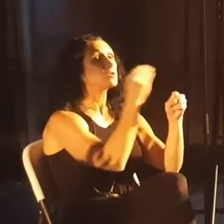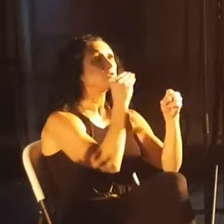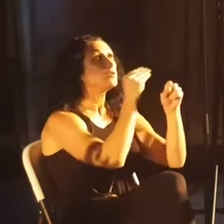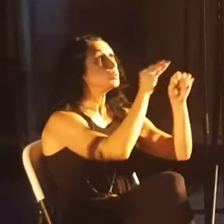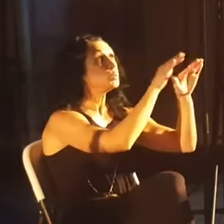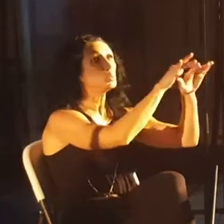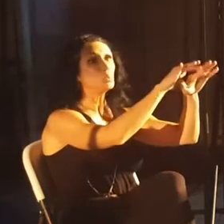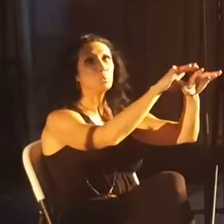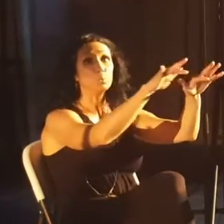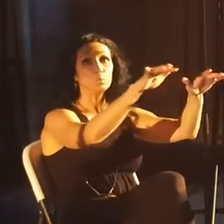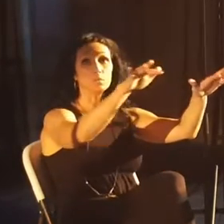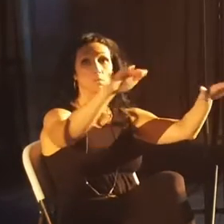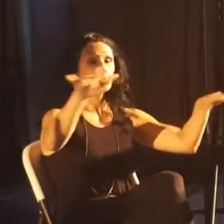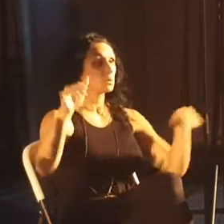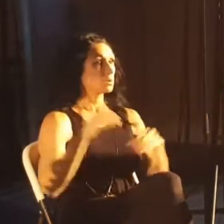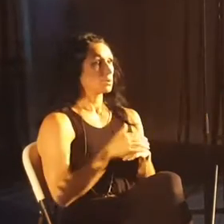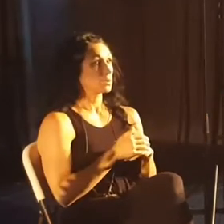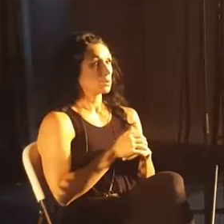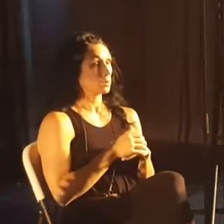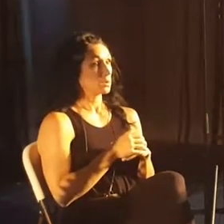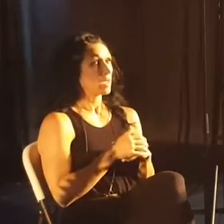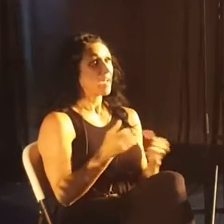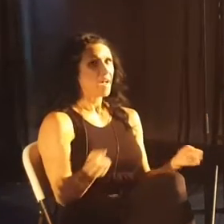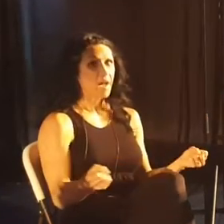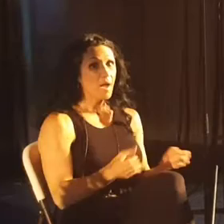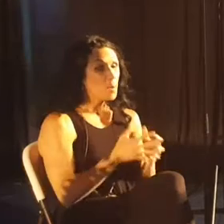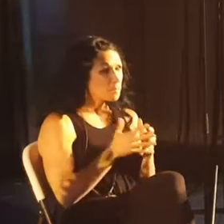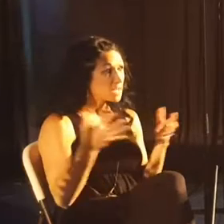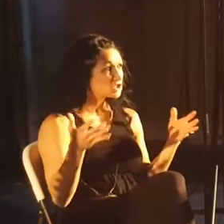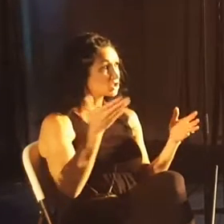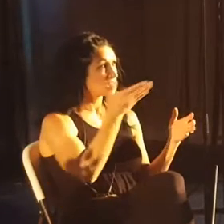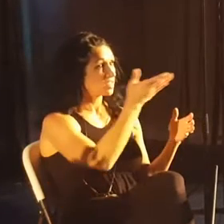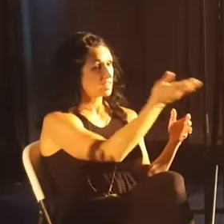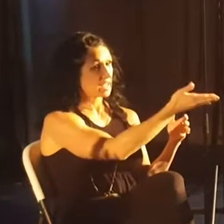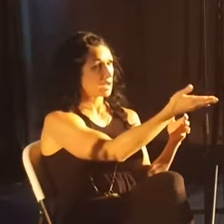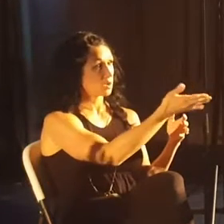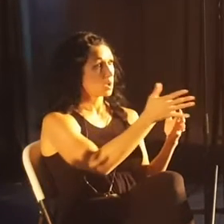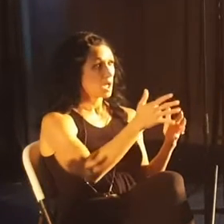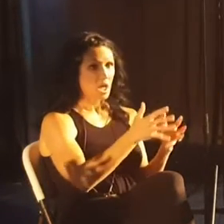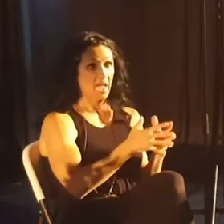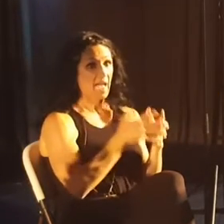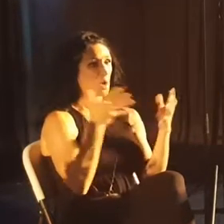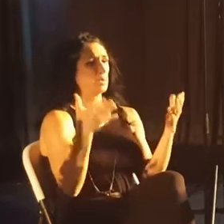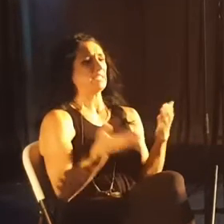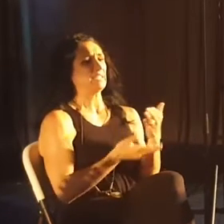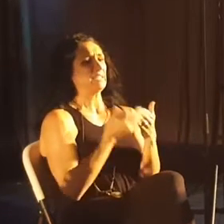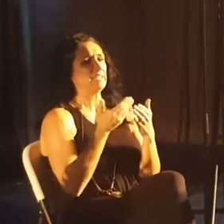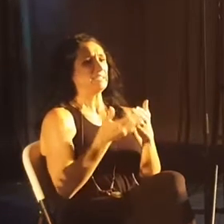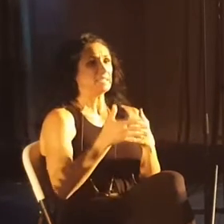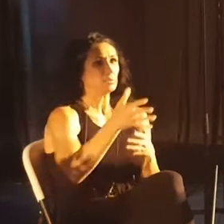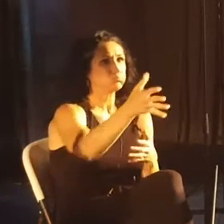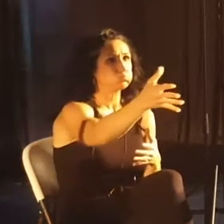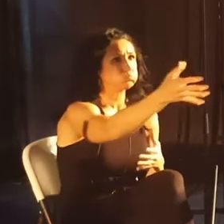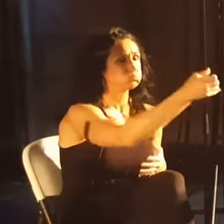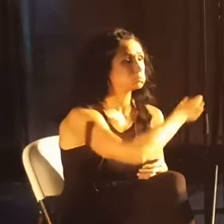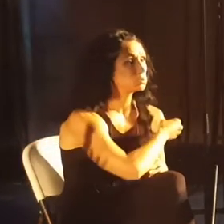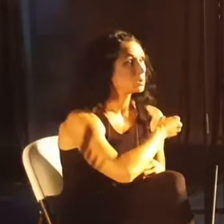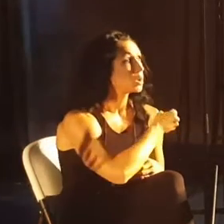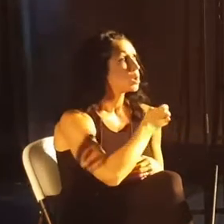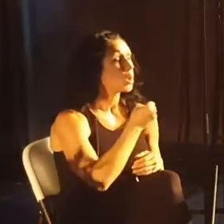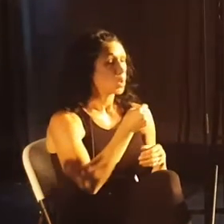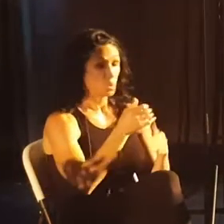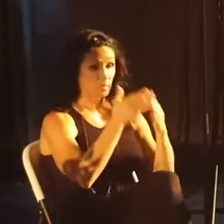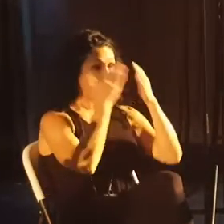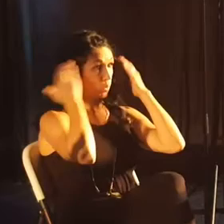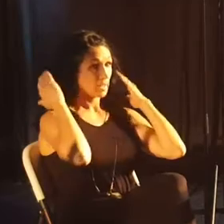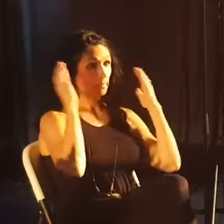the availability of food, how, how much it was there, and, and how accessible it was. I was overwhelmed by